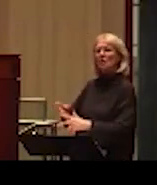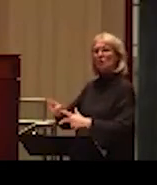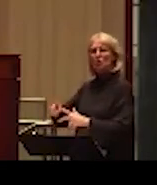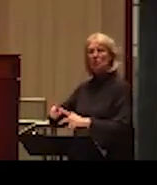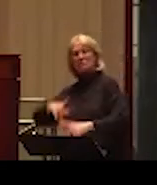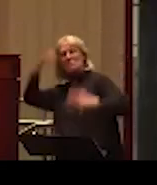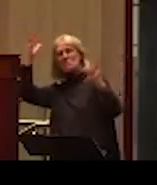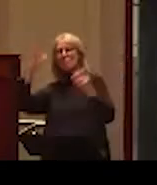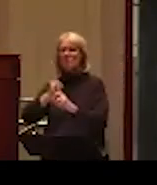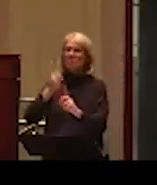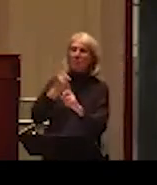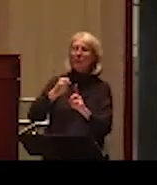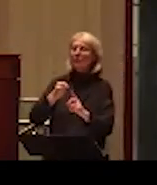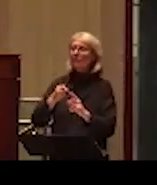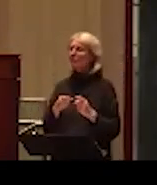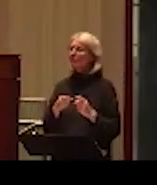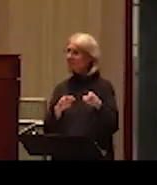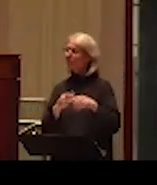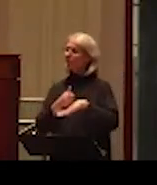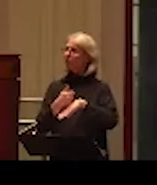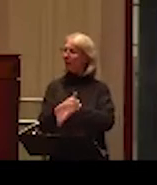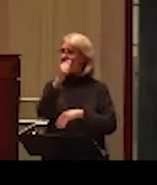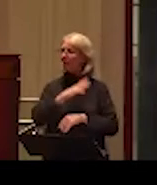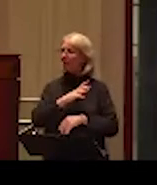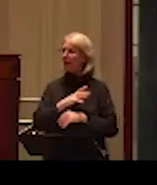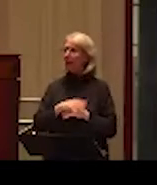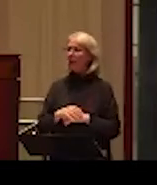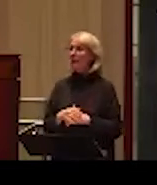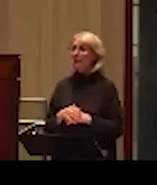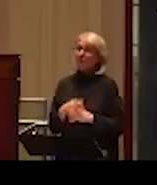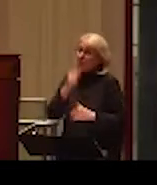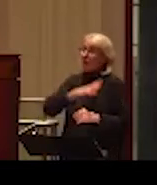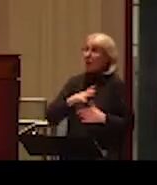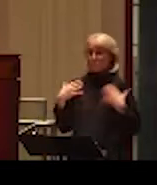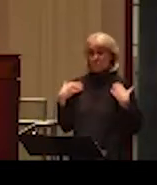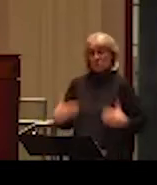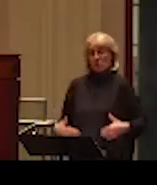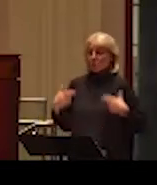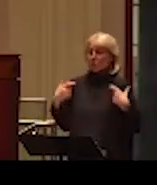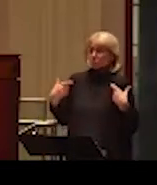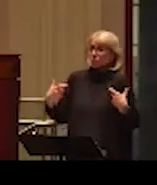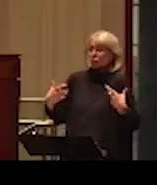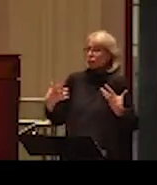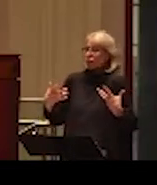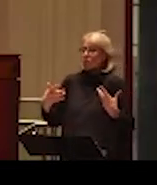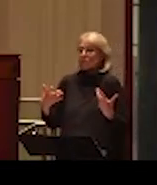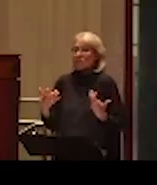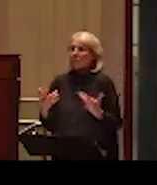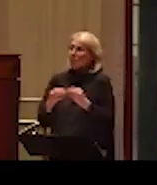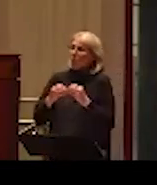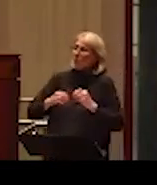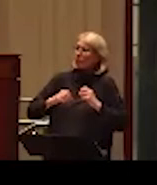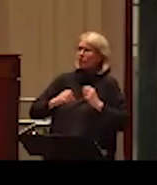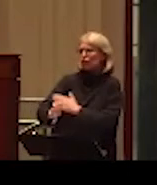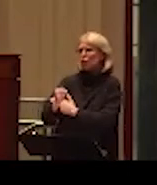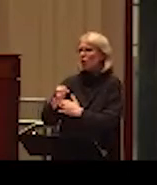So, maybe to the fact that men are larger on average or better physically trained, there is no